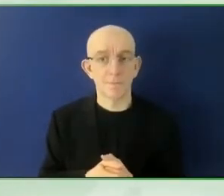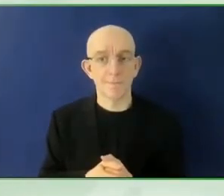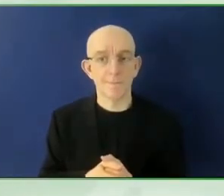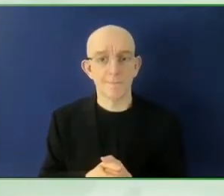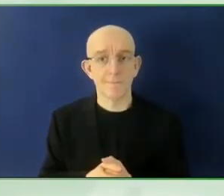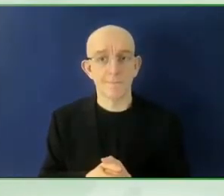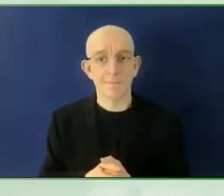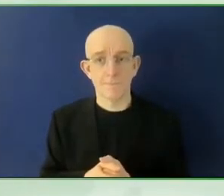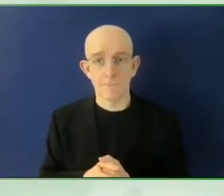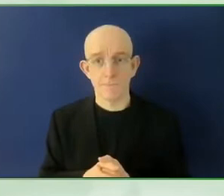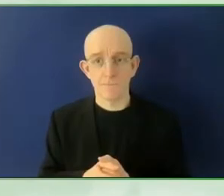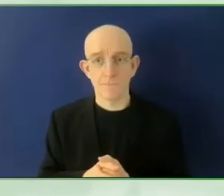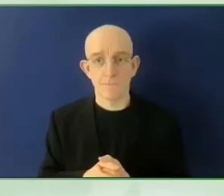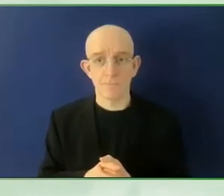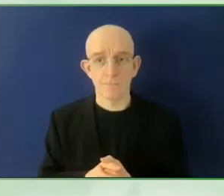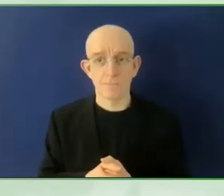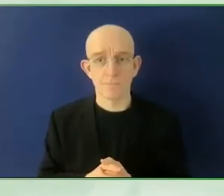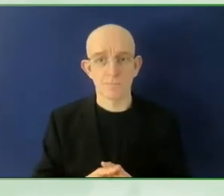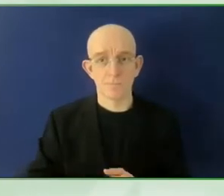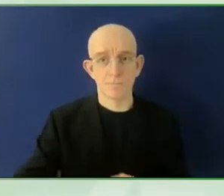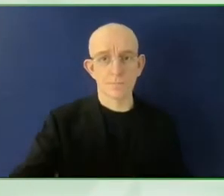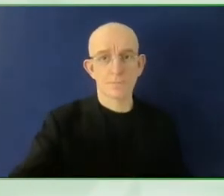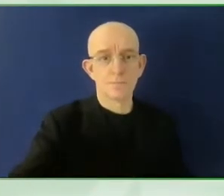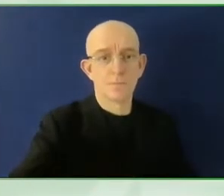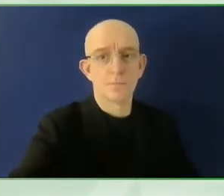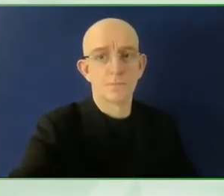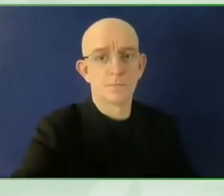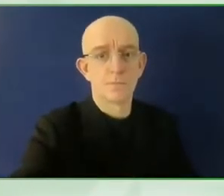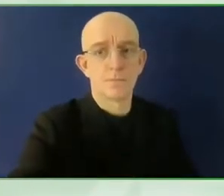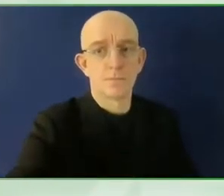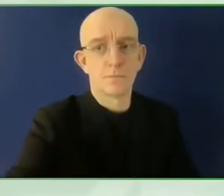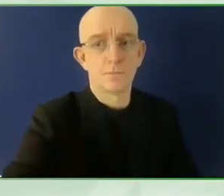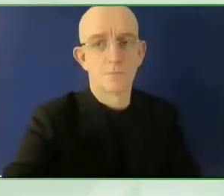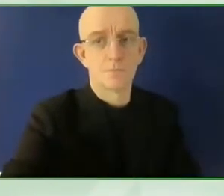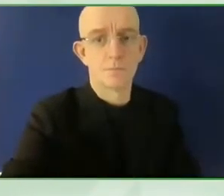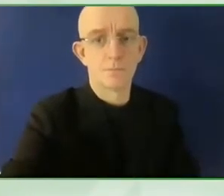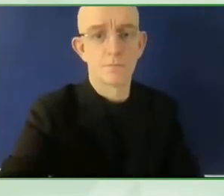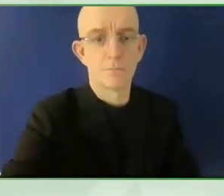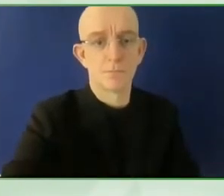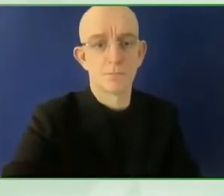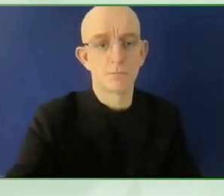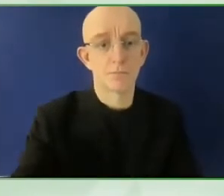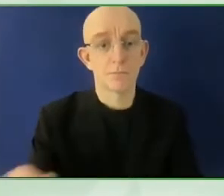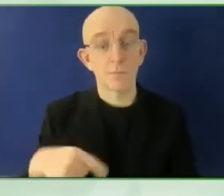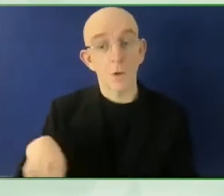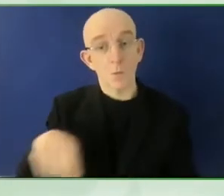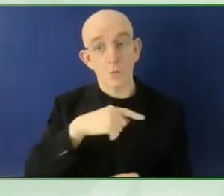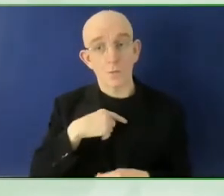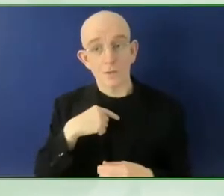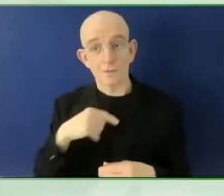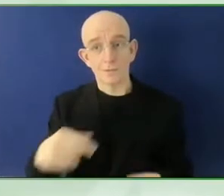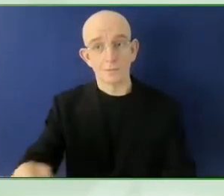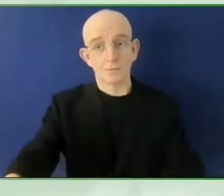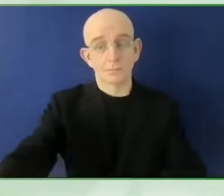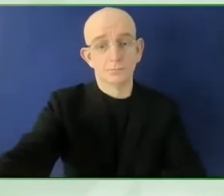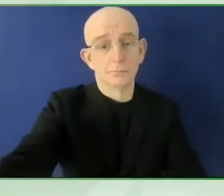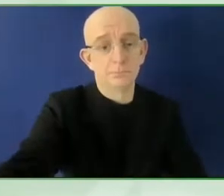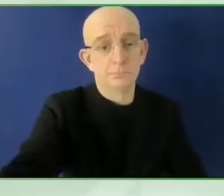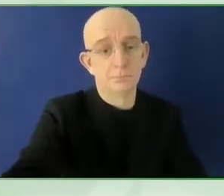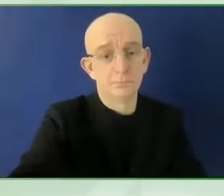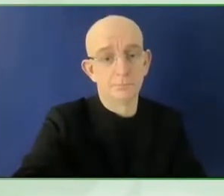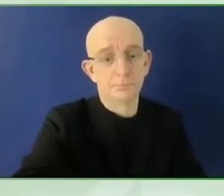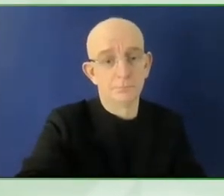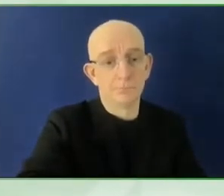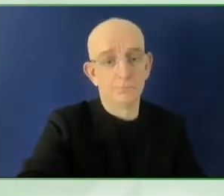news that decided to cover us. And then we do a little promotion like on our